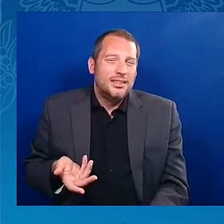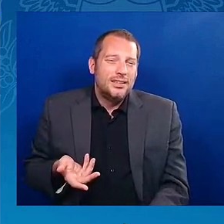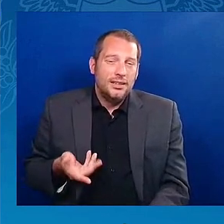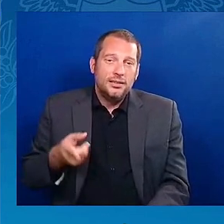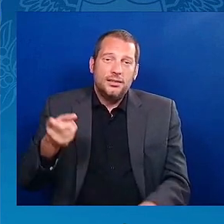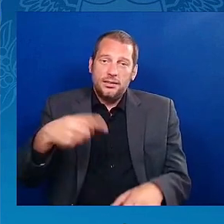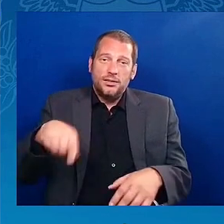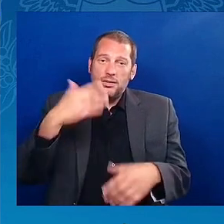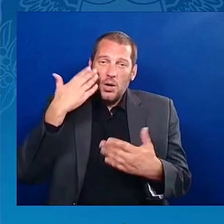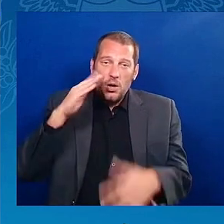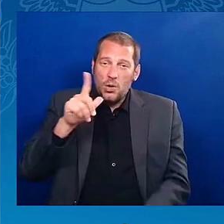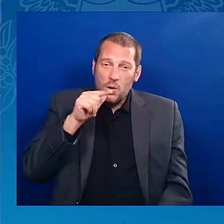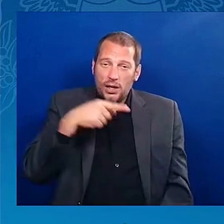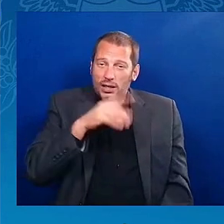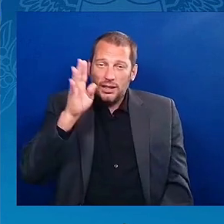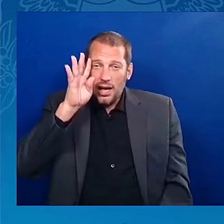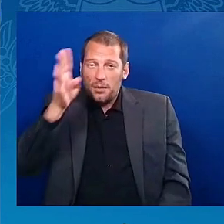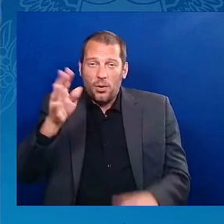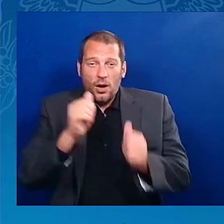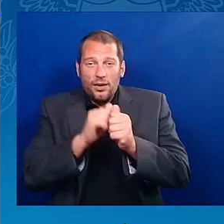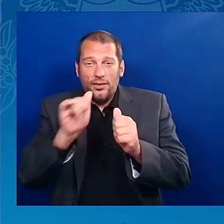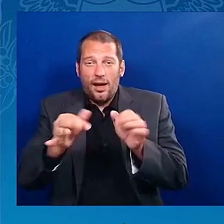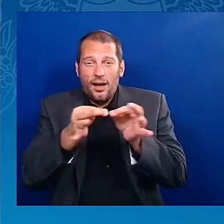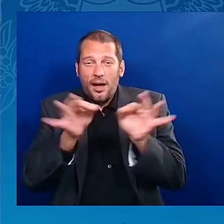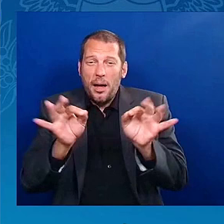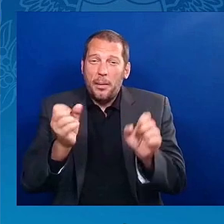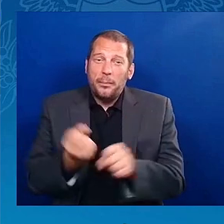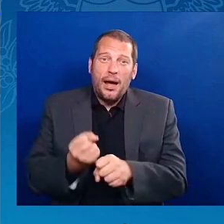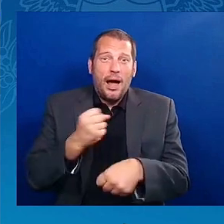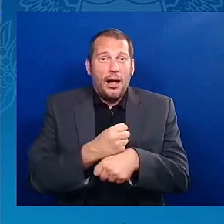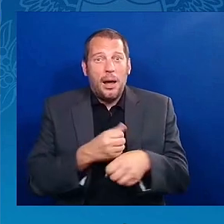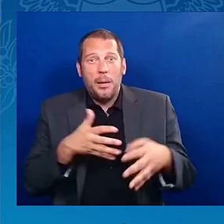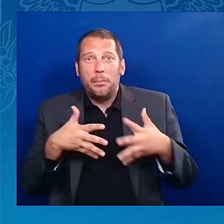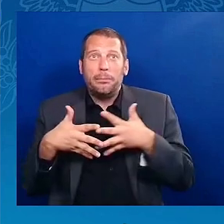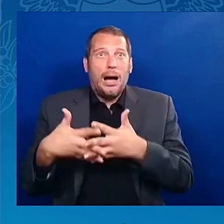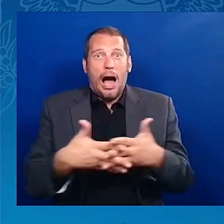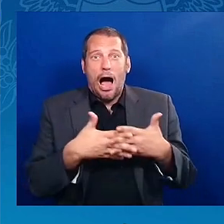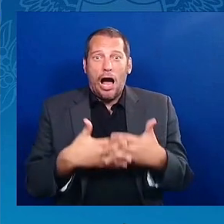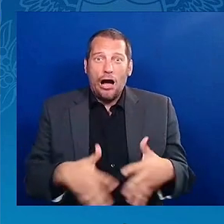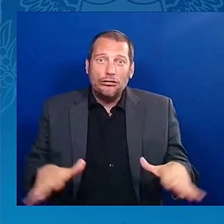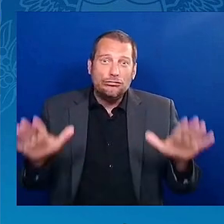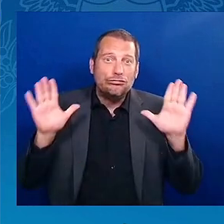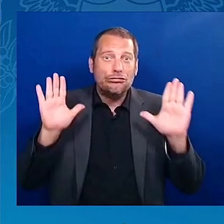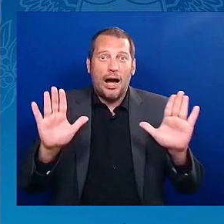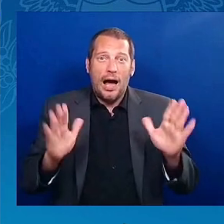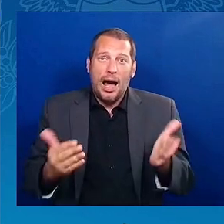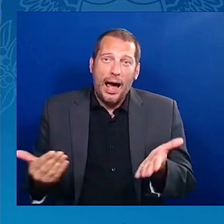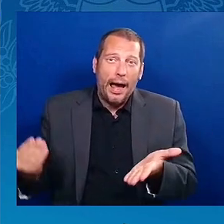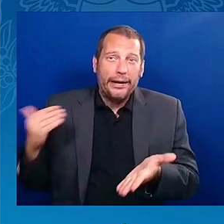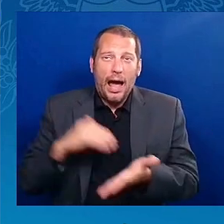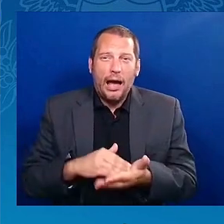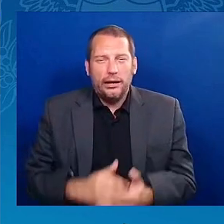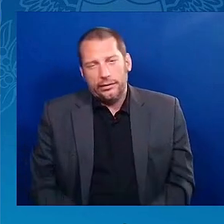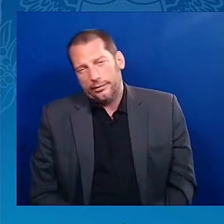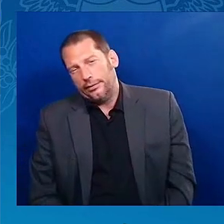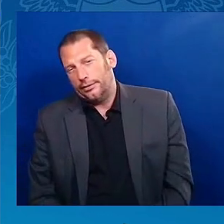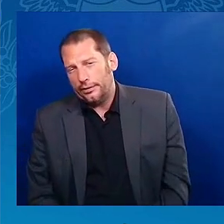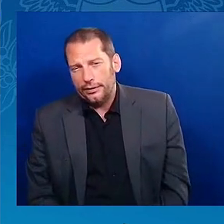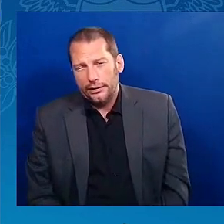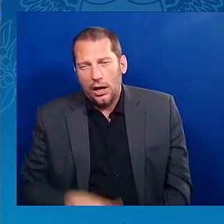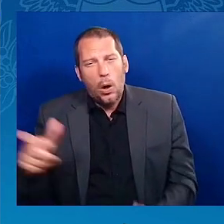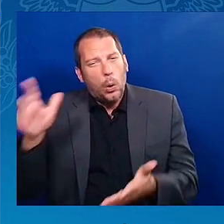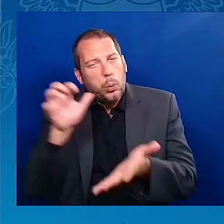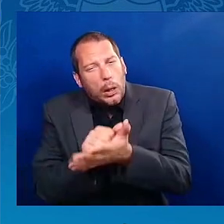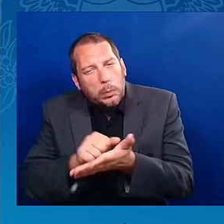us. But when you start taking black history out of schools, and you start getting rid of diversity inclusion, I got a real